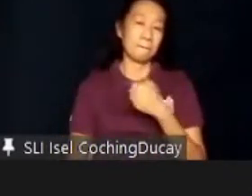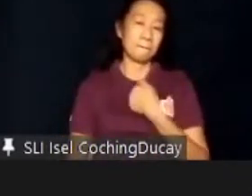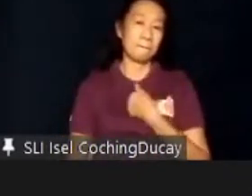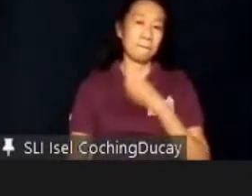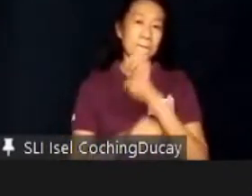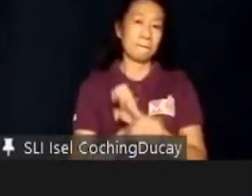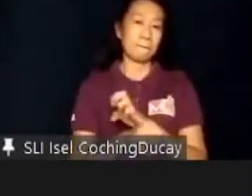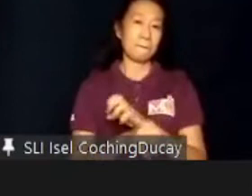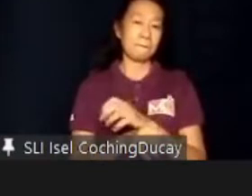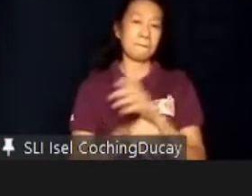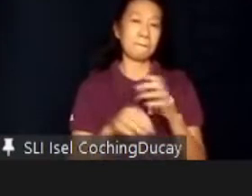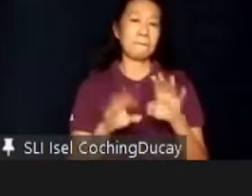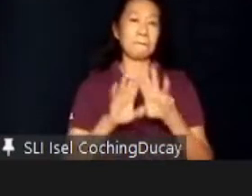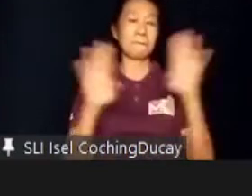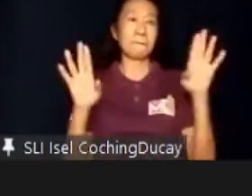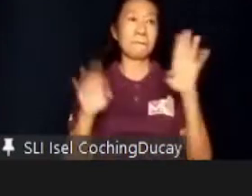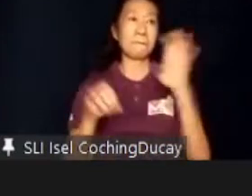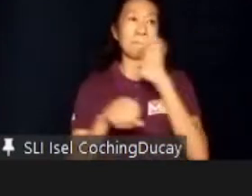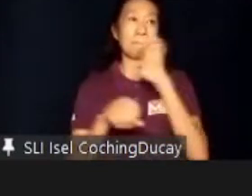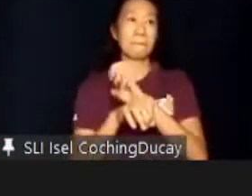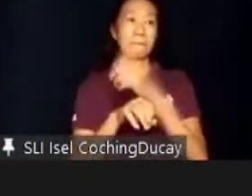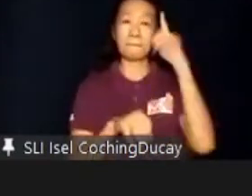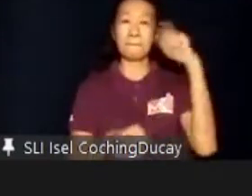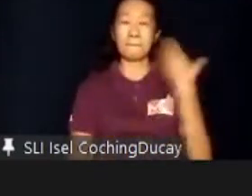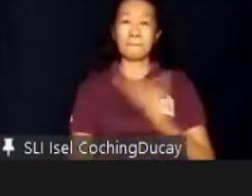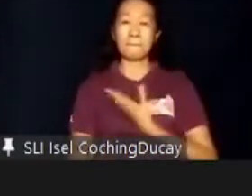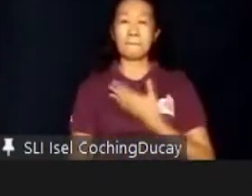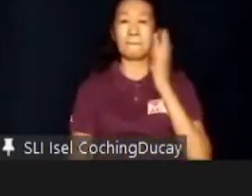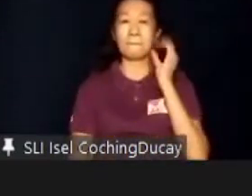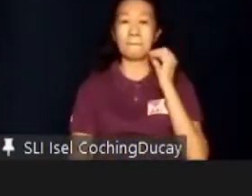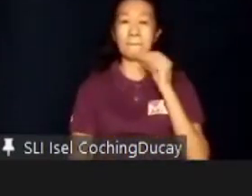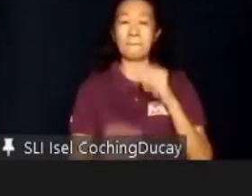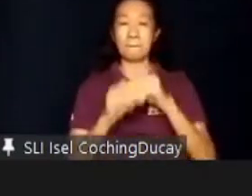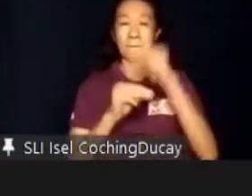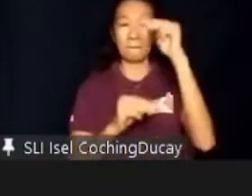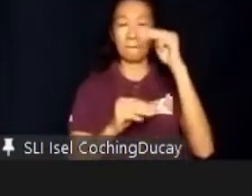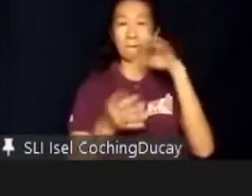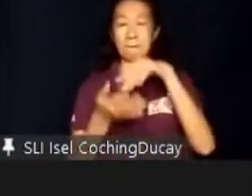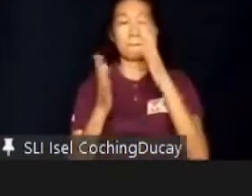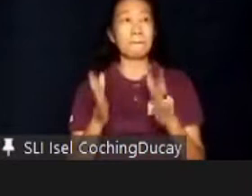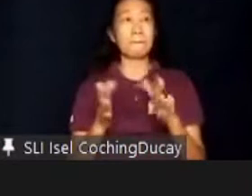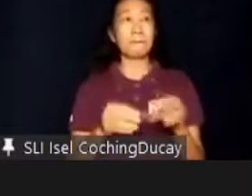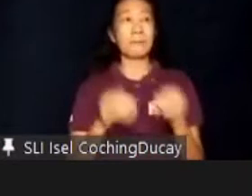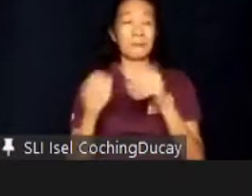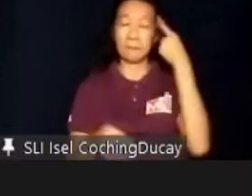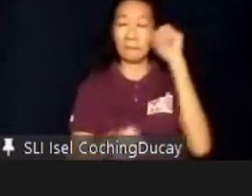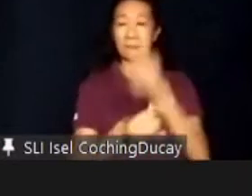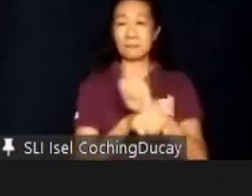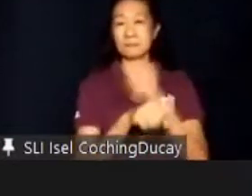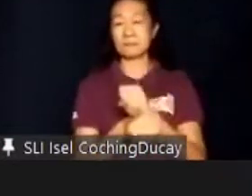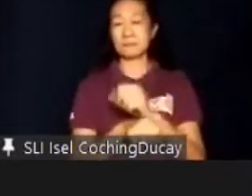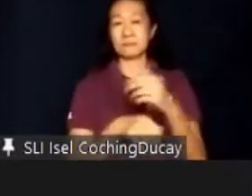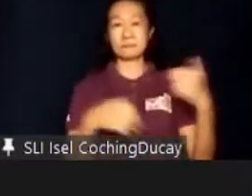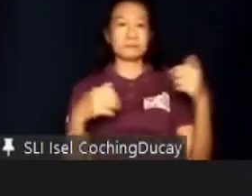competitive or open employment. From our experience, majority of the students we have placed for work are in competitive